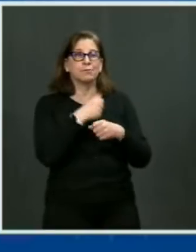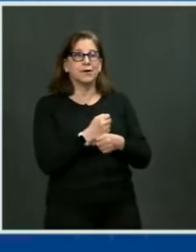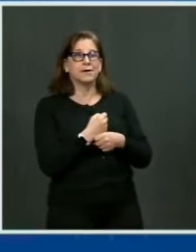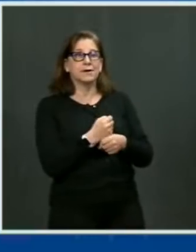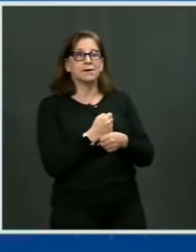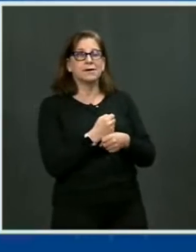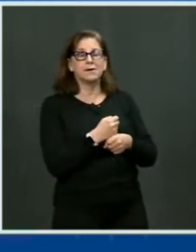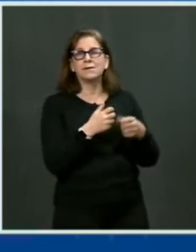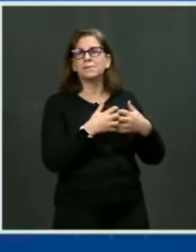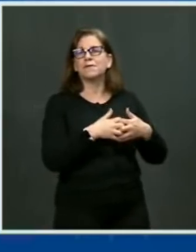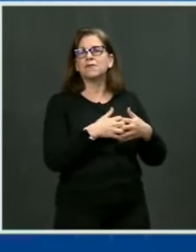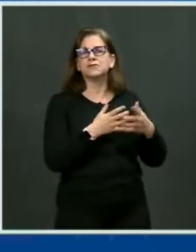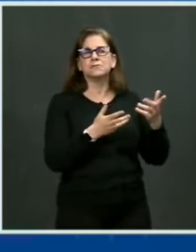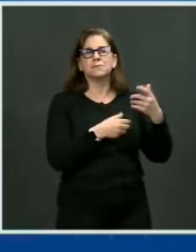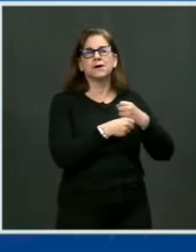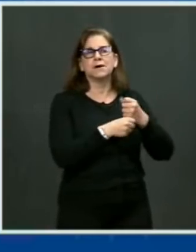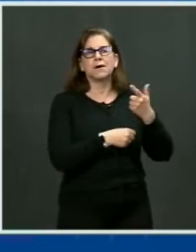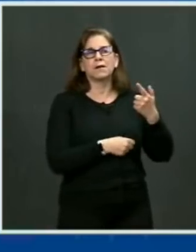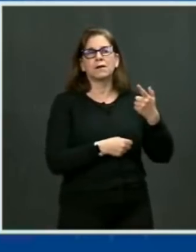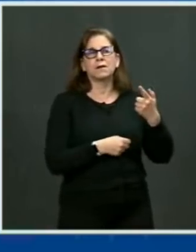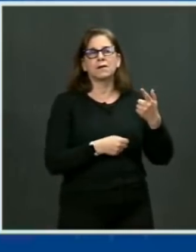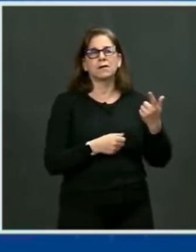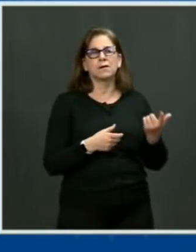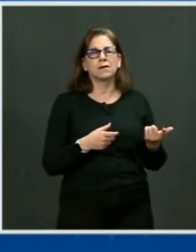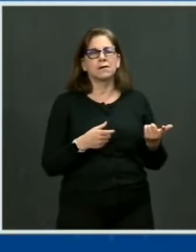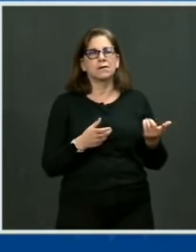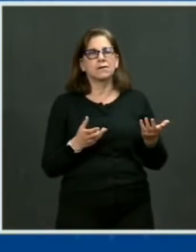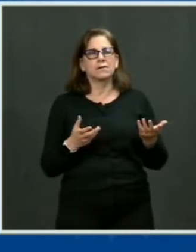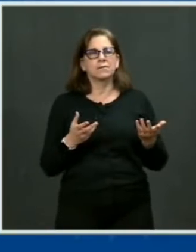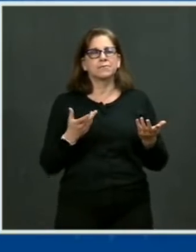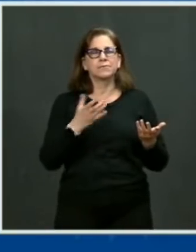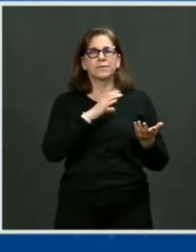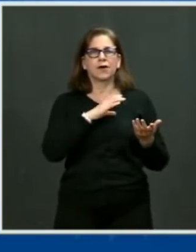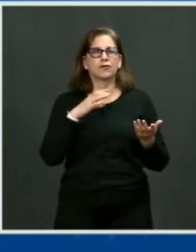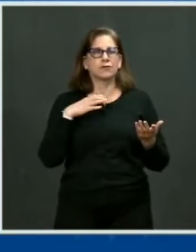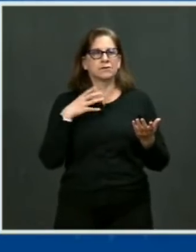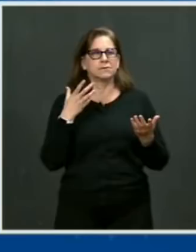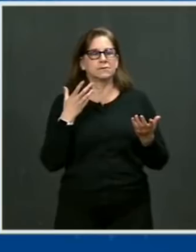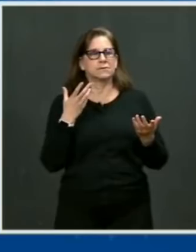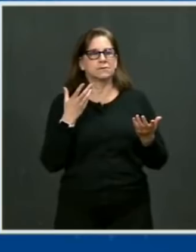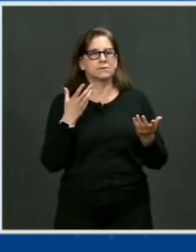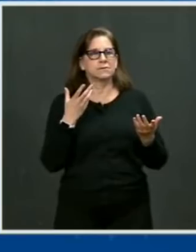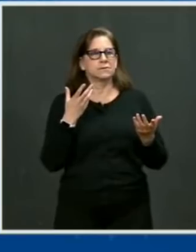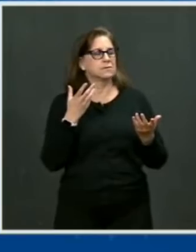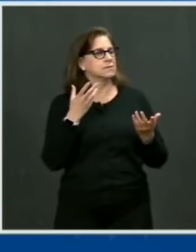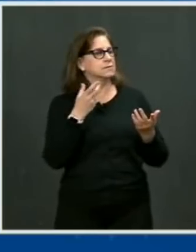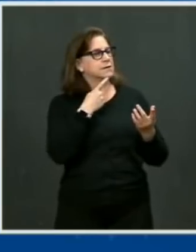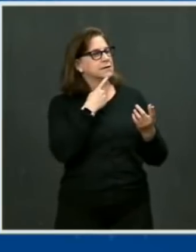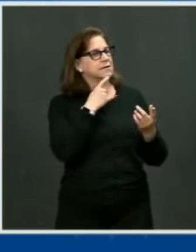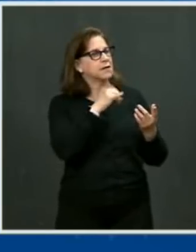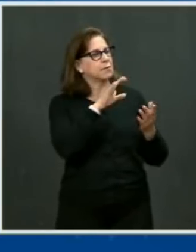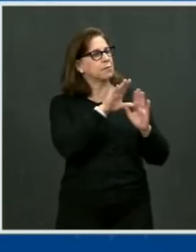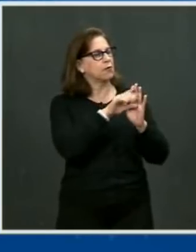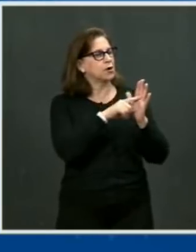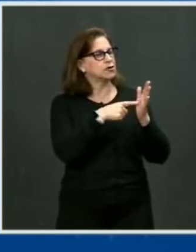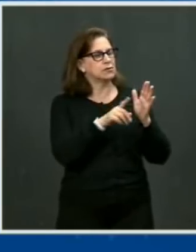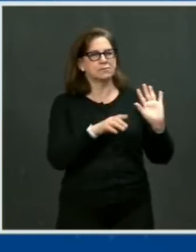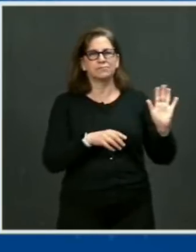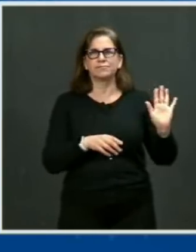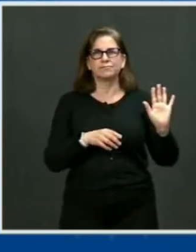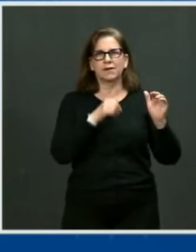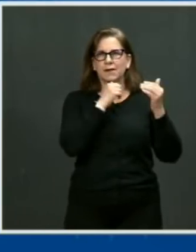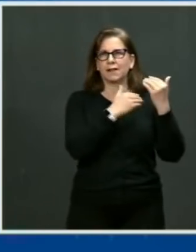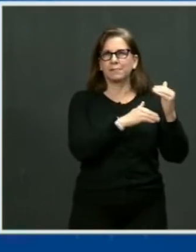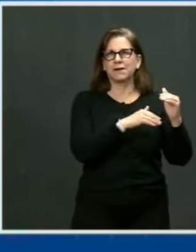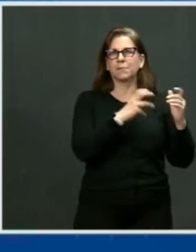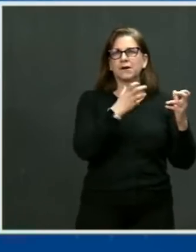again, the people here, because they're so knowledgeable, it's on here in the Rose Garden. But most people don't realize